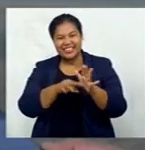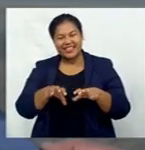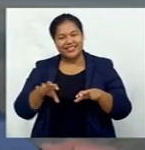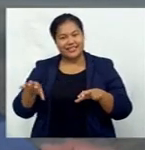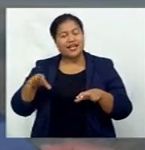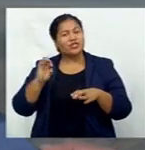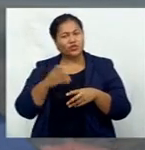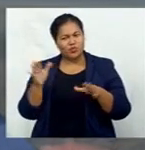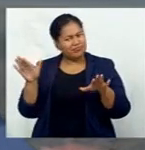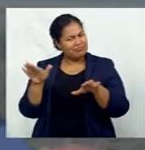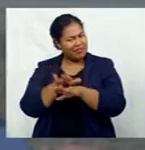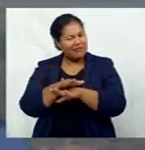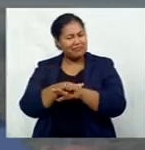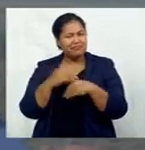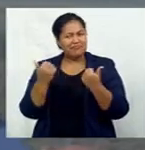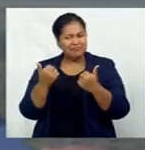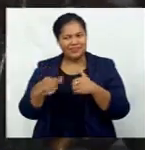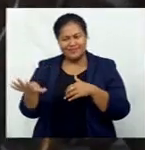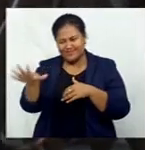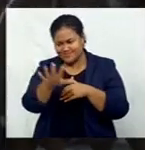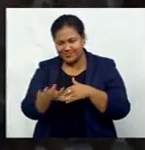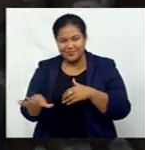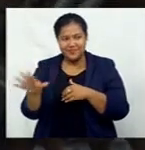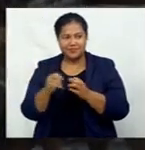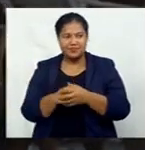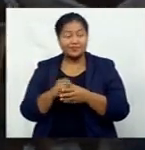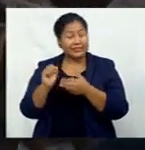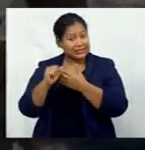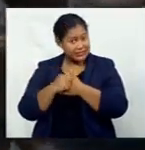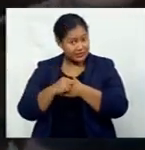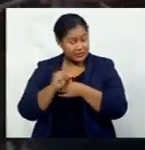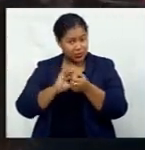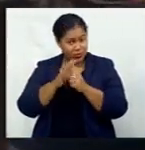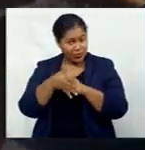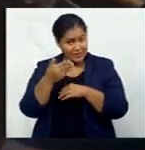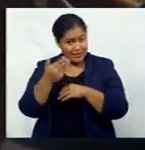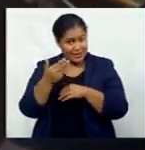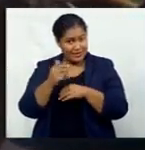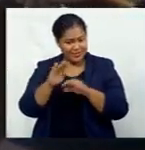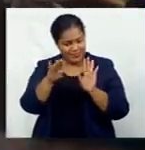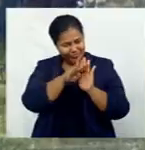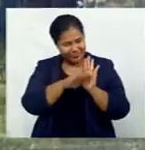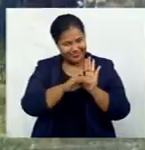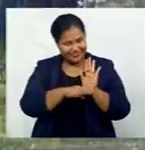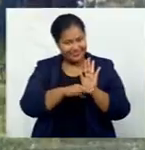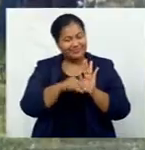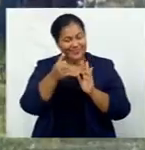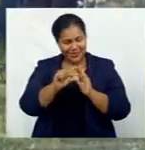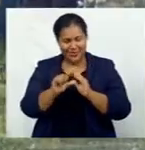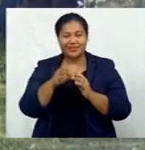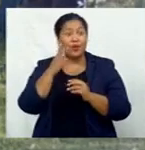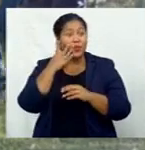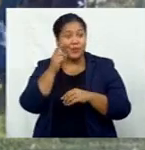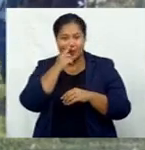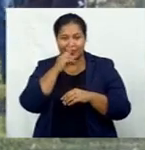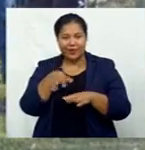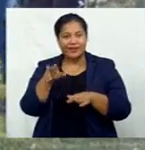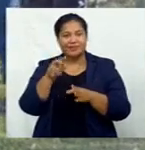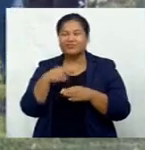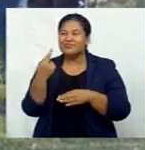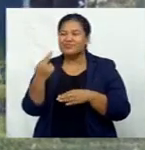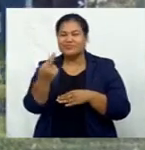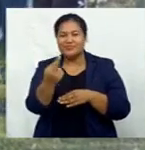big area. Safety COVID-19 protocols are also being observed by those who are out